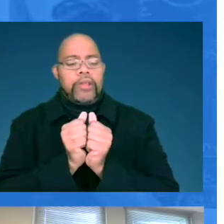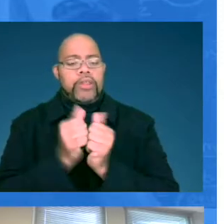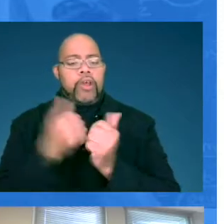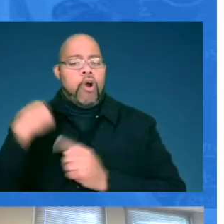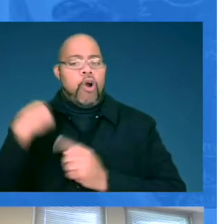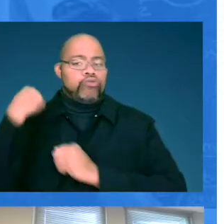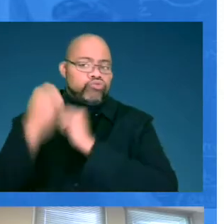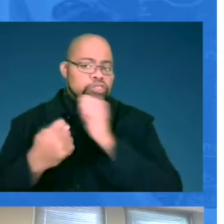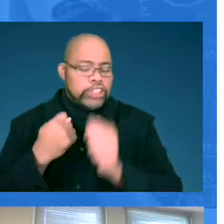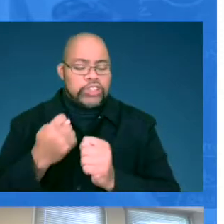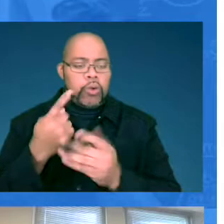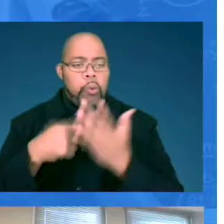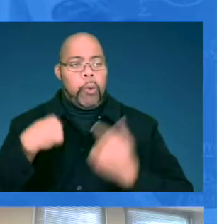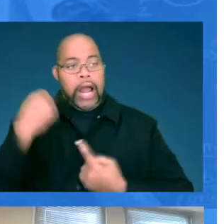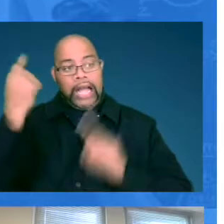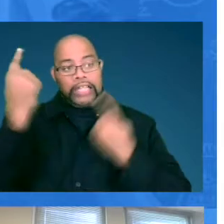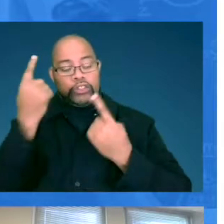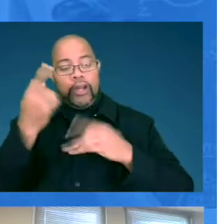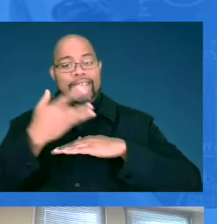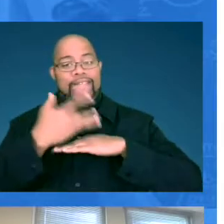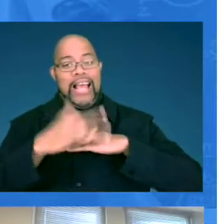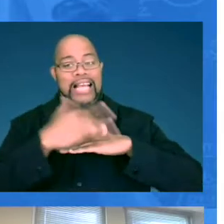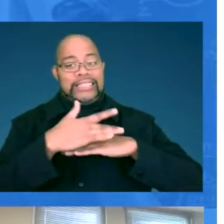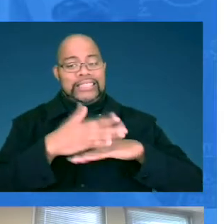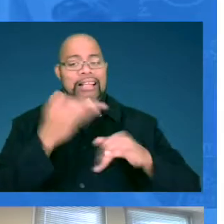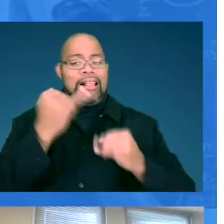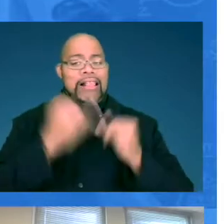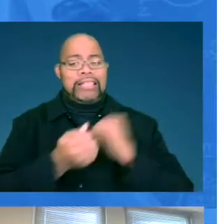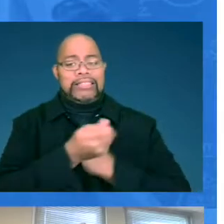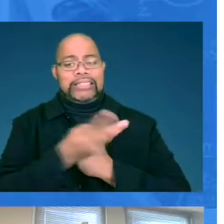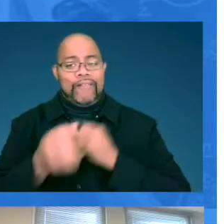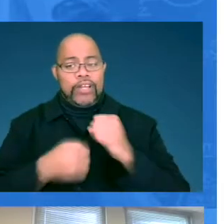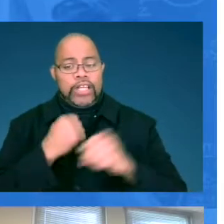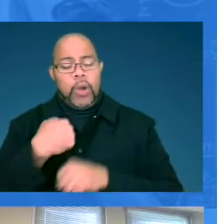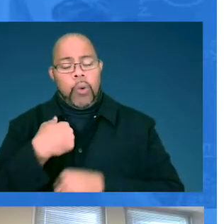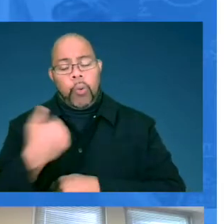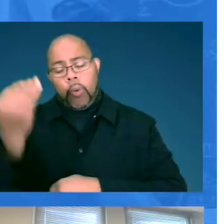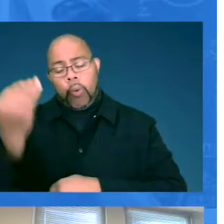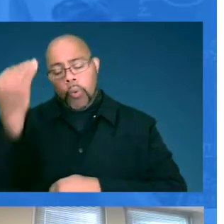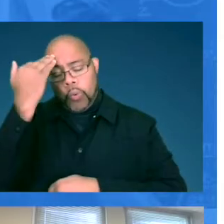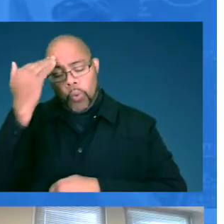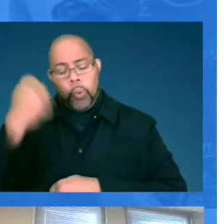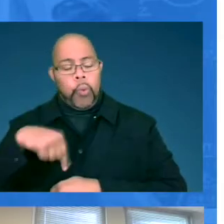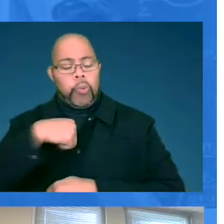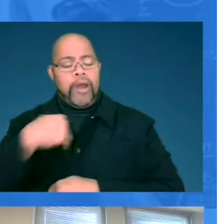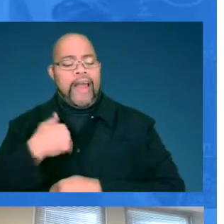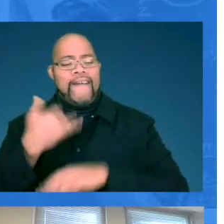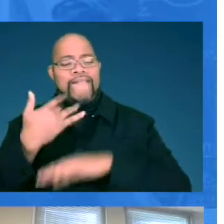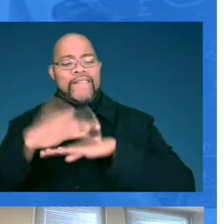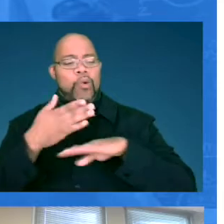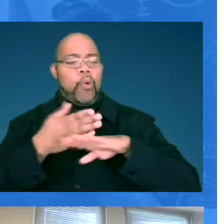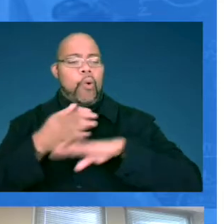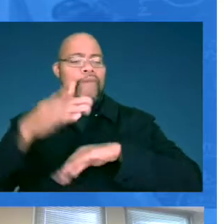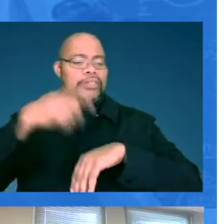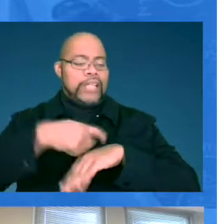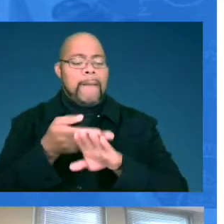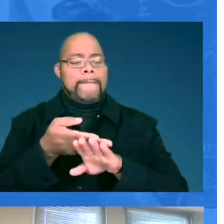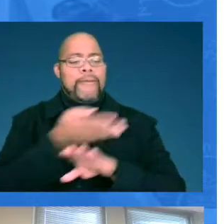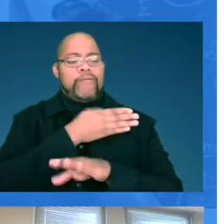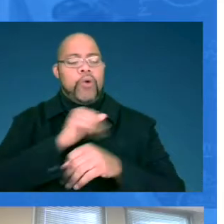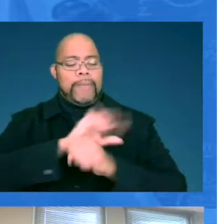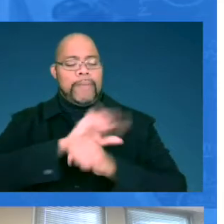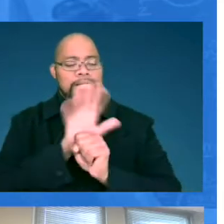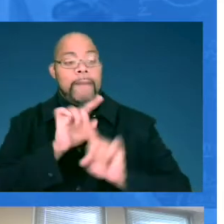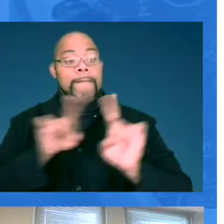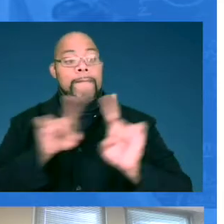traditional or what we have considered vacancies over the last several years. We knew that we were going to have vacancies over time prior